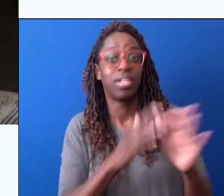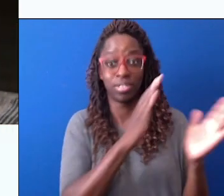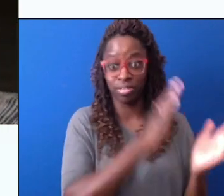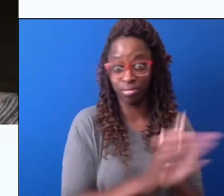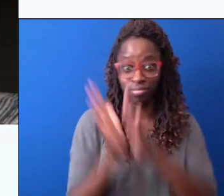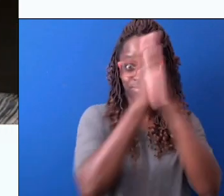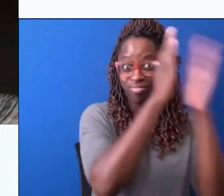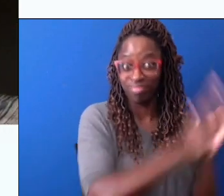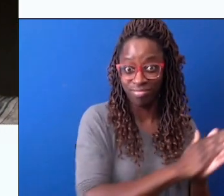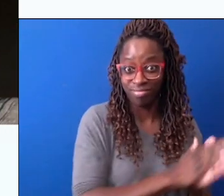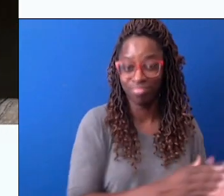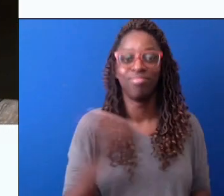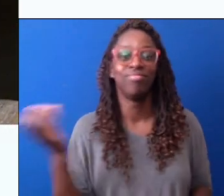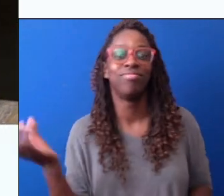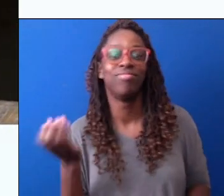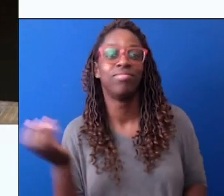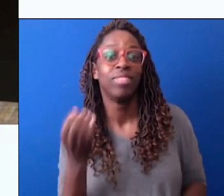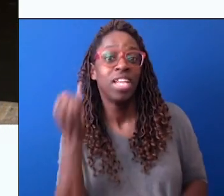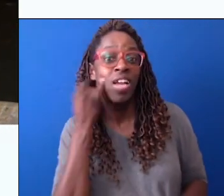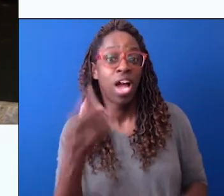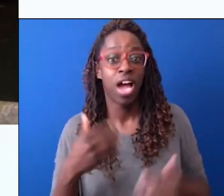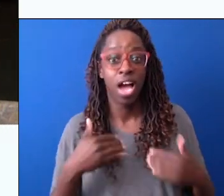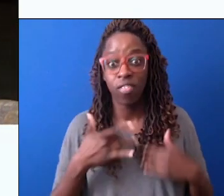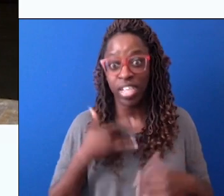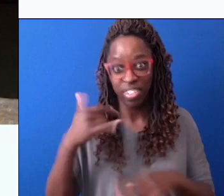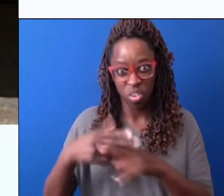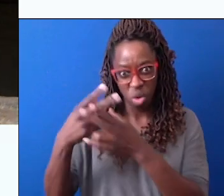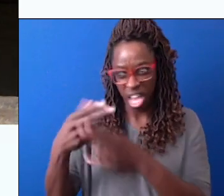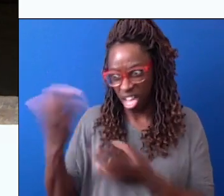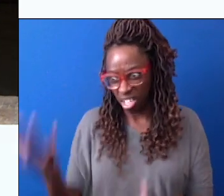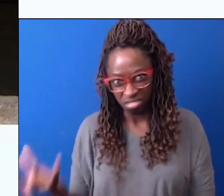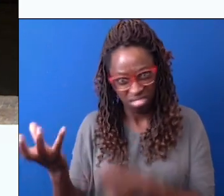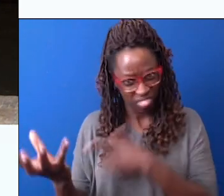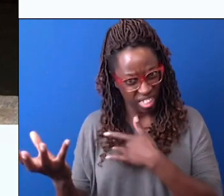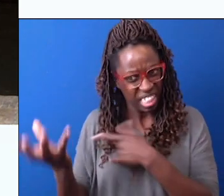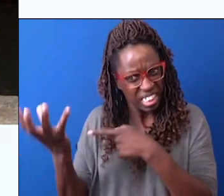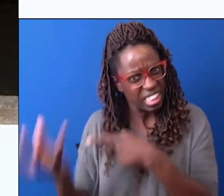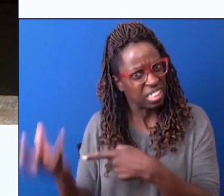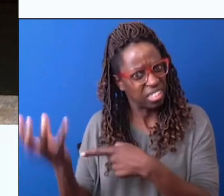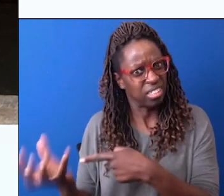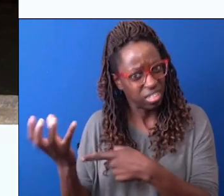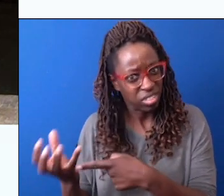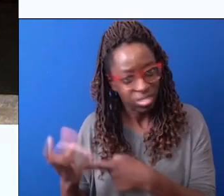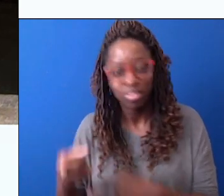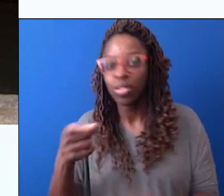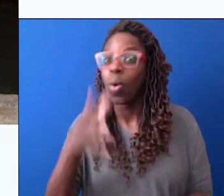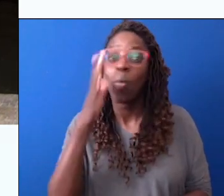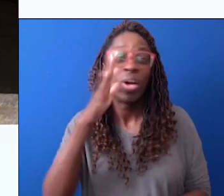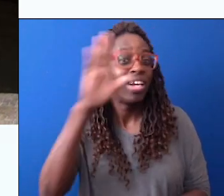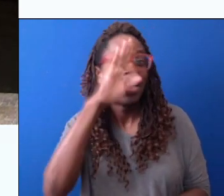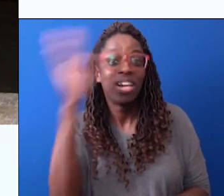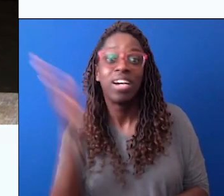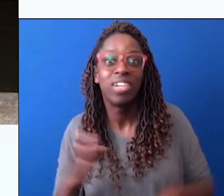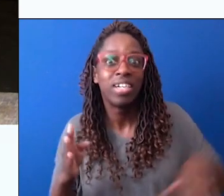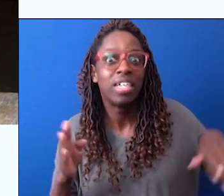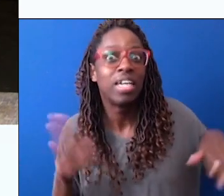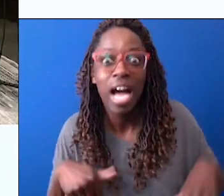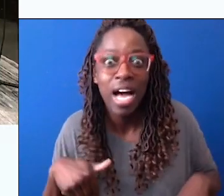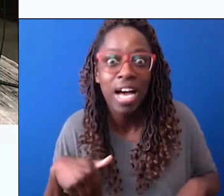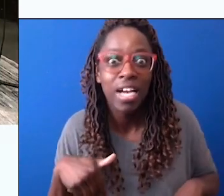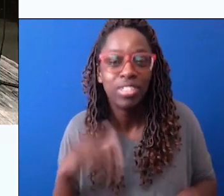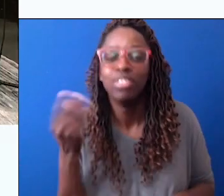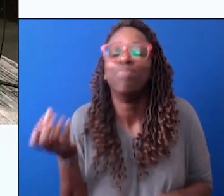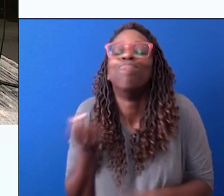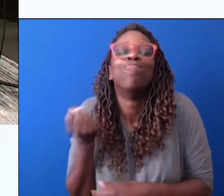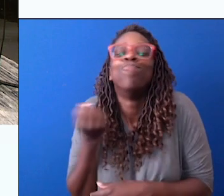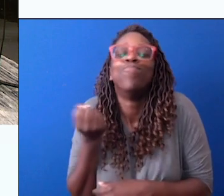Marinerosol, hold it in your hand, Marinerosol. If you feel the weight, Marinerosol,